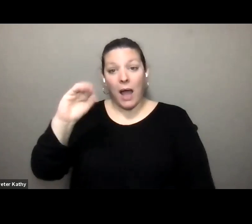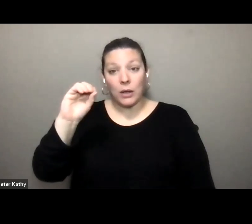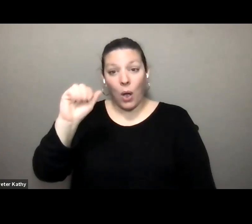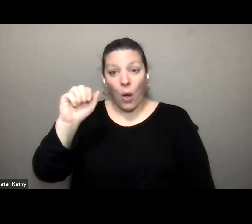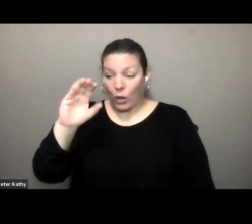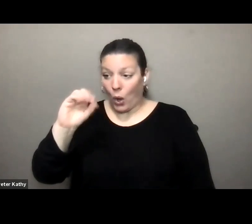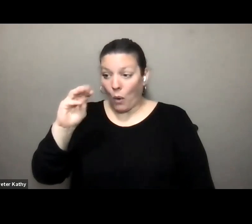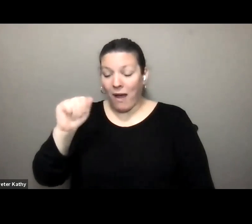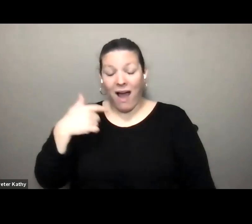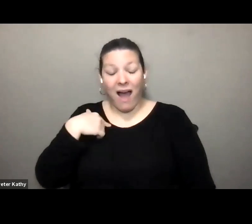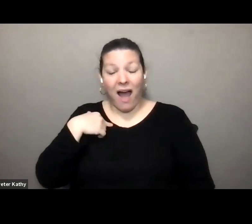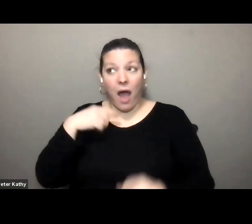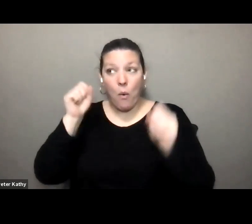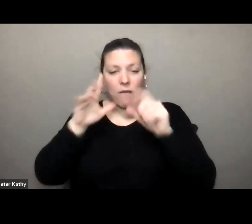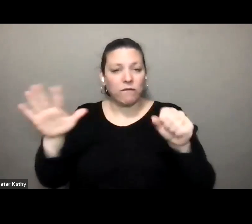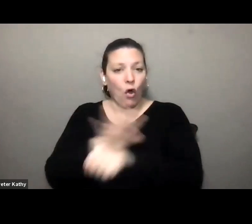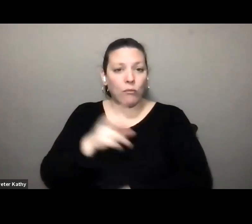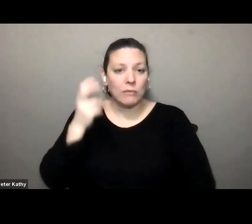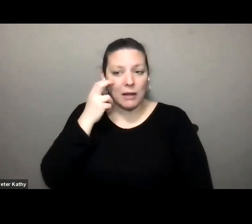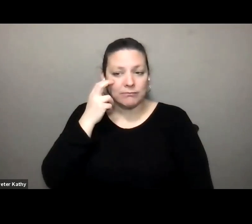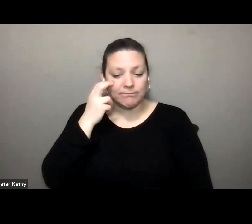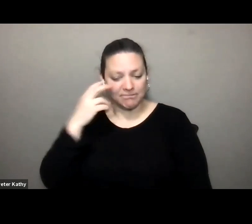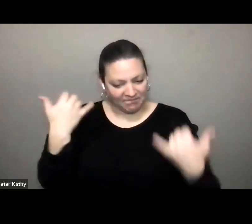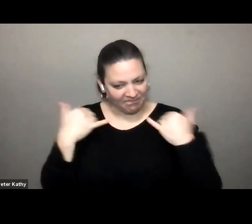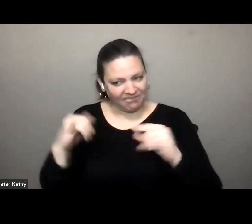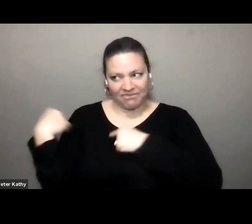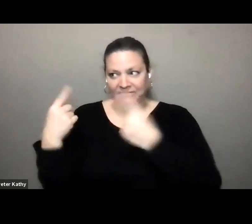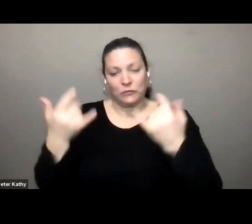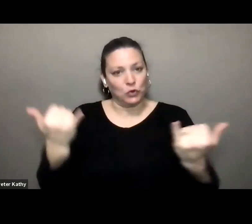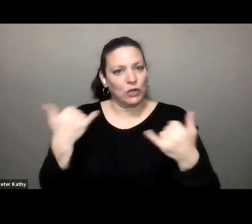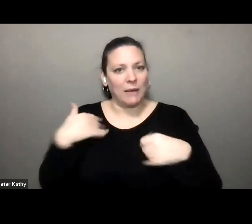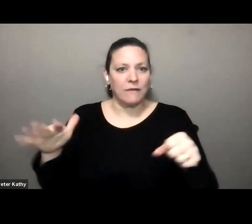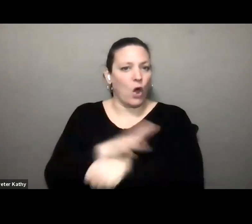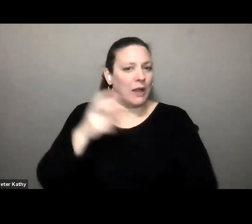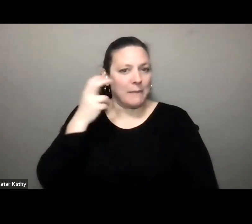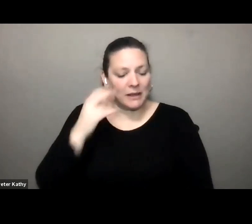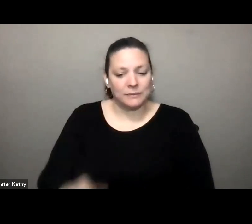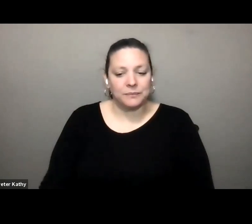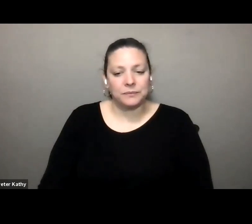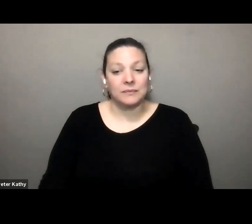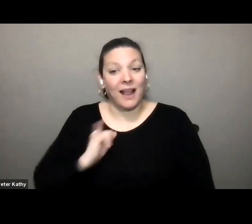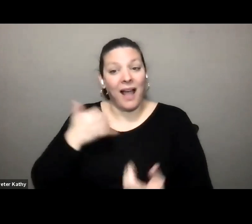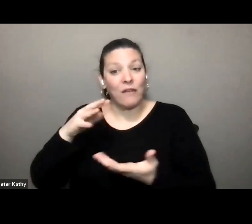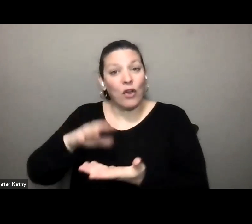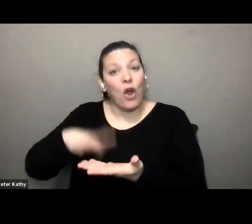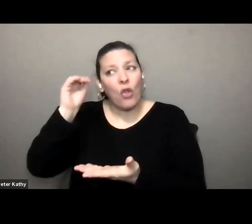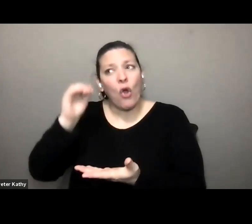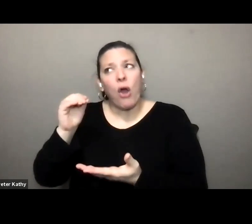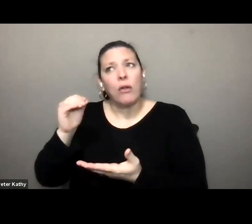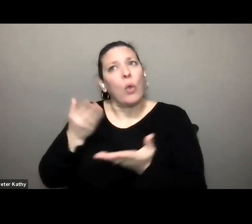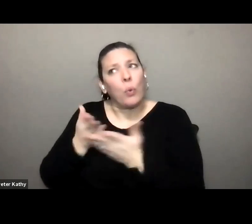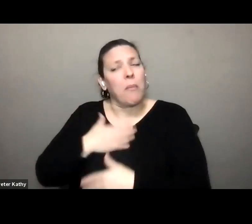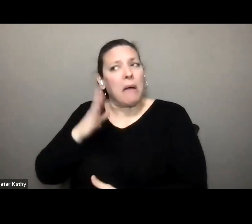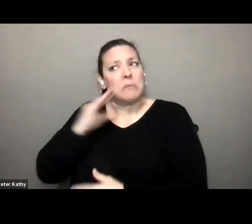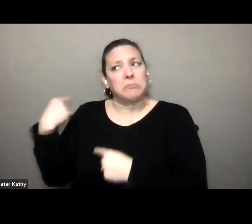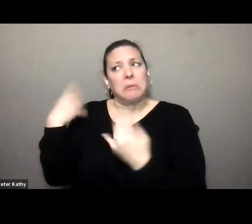blind to this day um i i have learned over the years that having a disability is not a bad thing but it's a